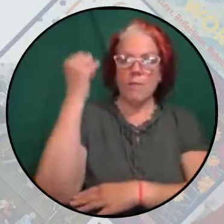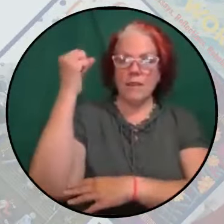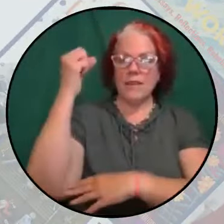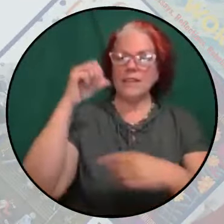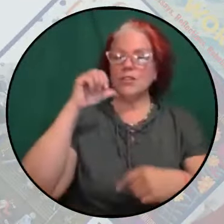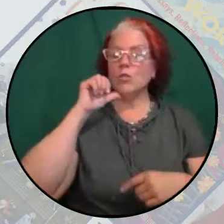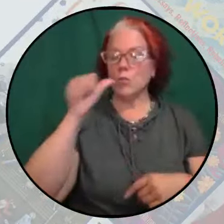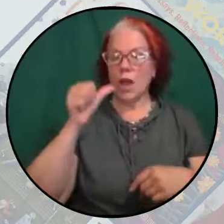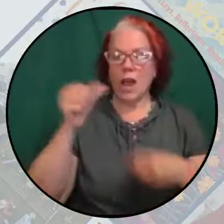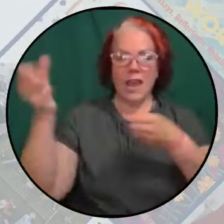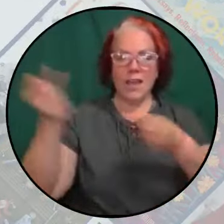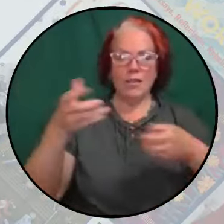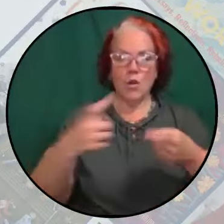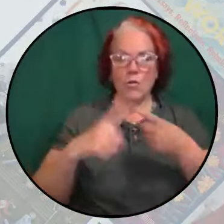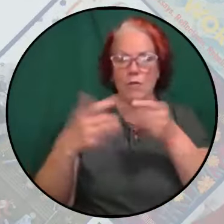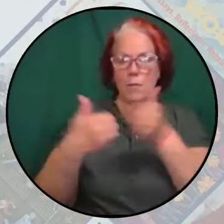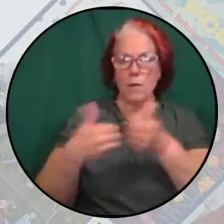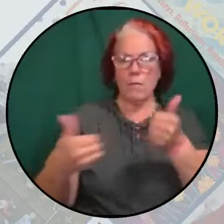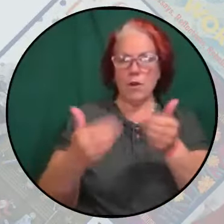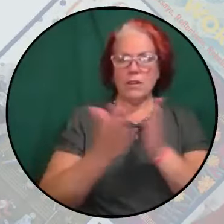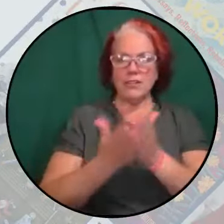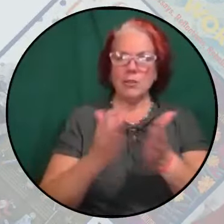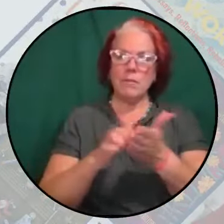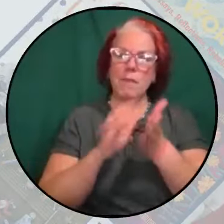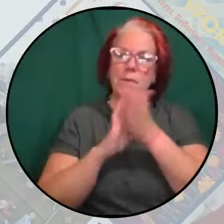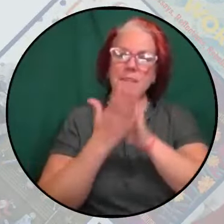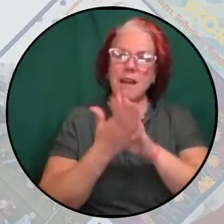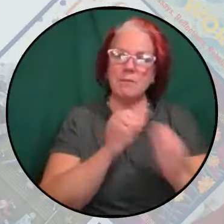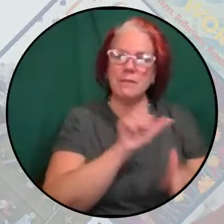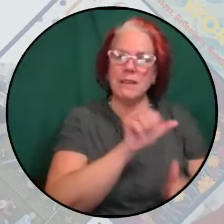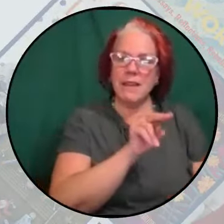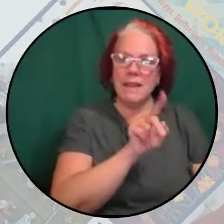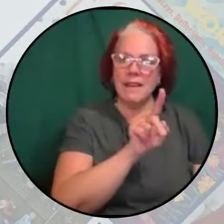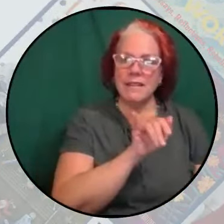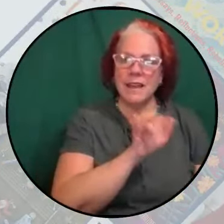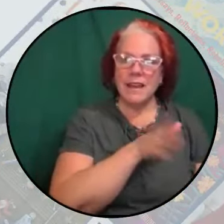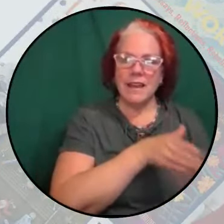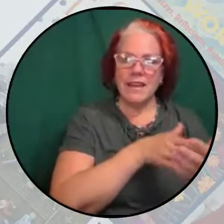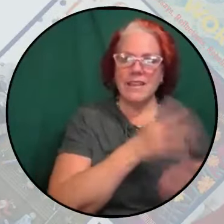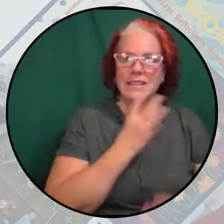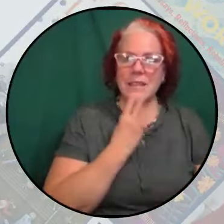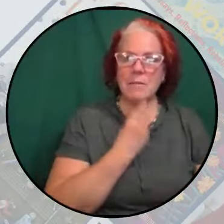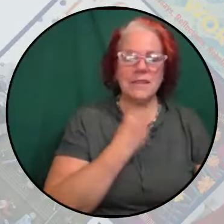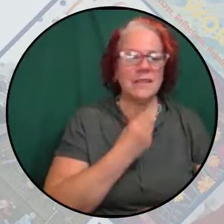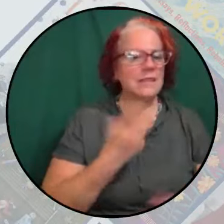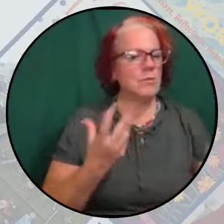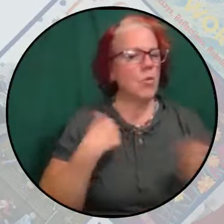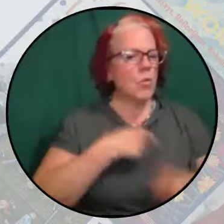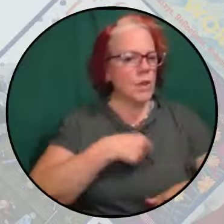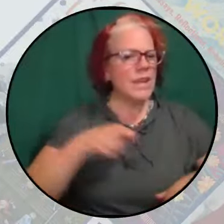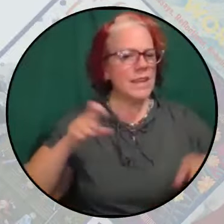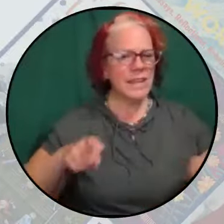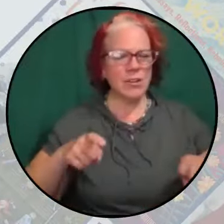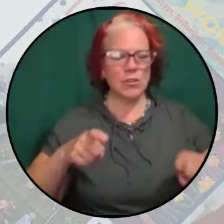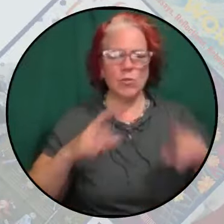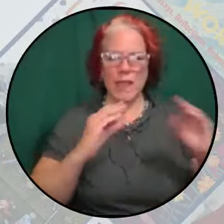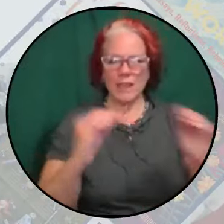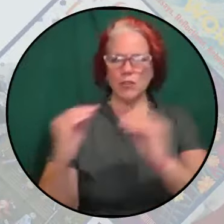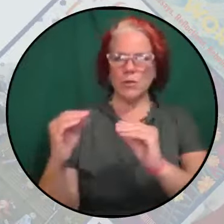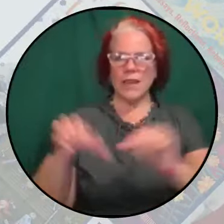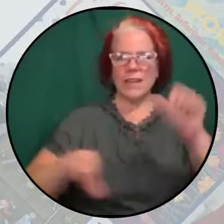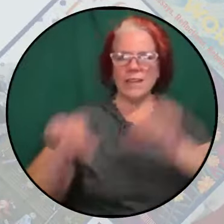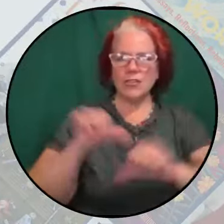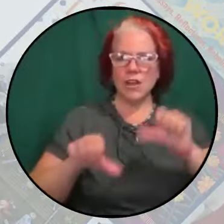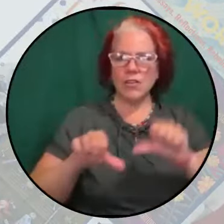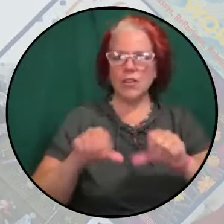becomes anti-Semitism, right? And I think it's incumbent on all of us to do more work, to educate one another and people in